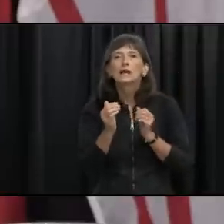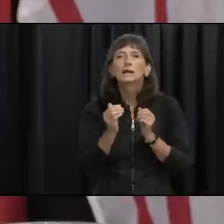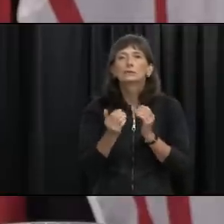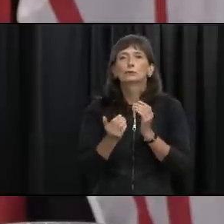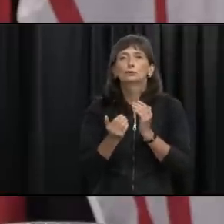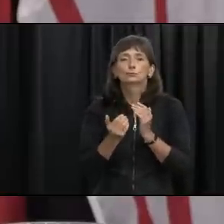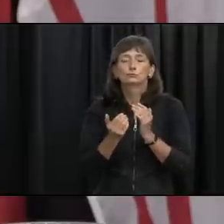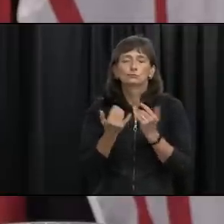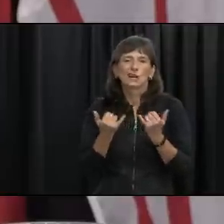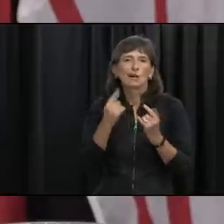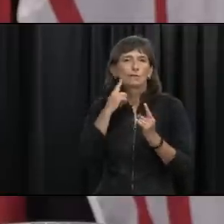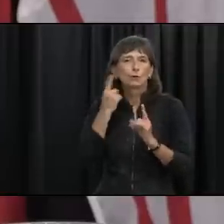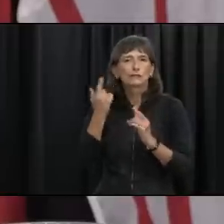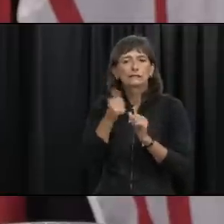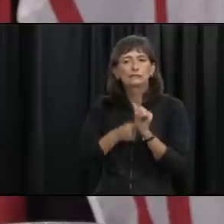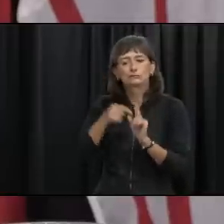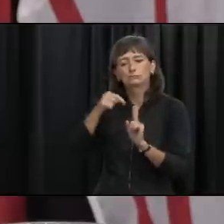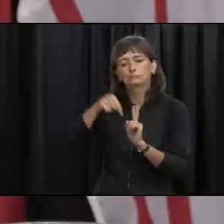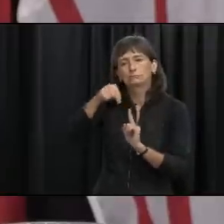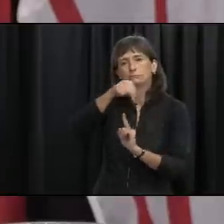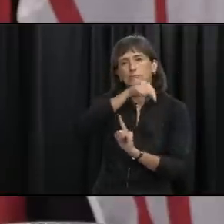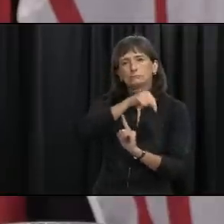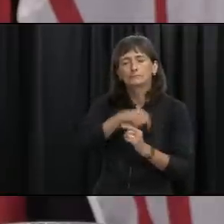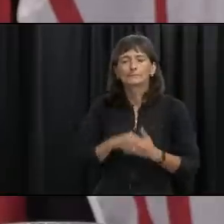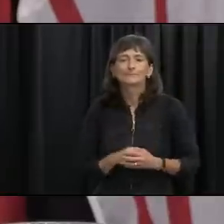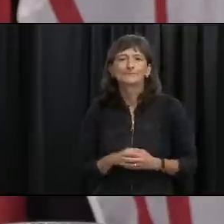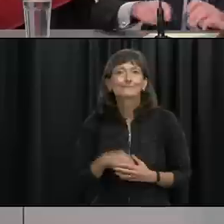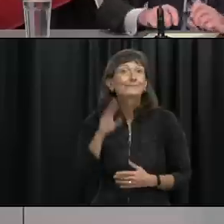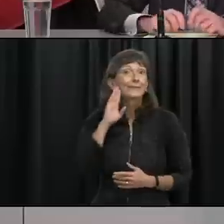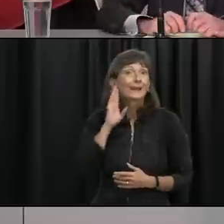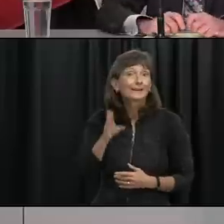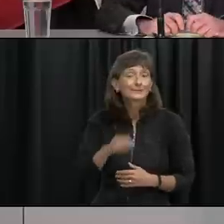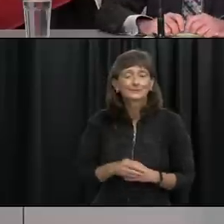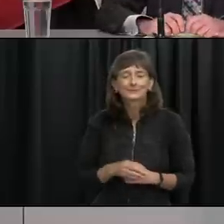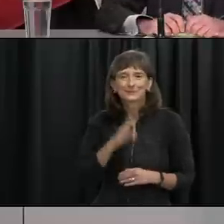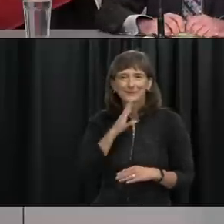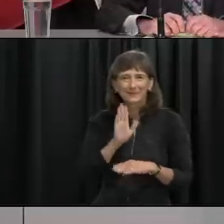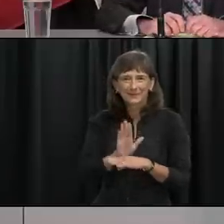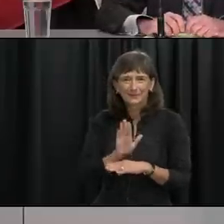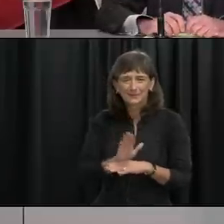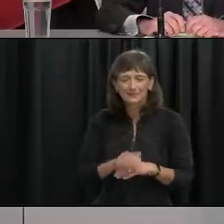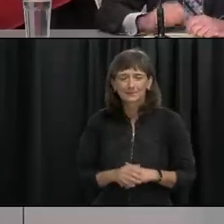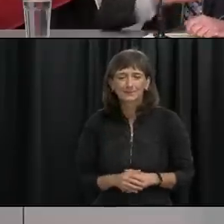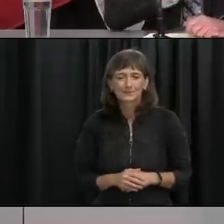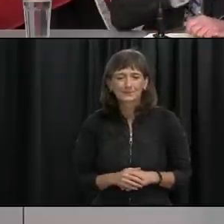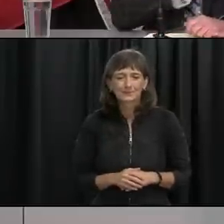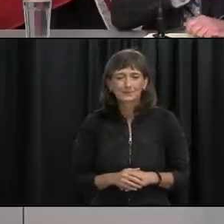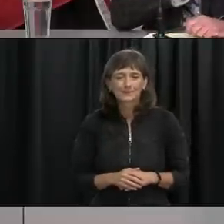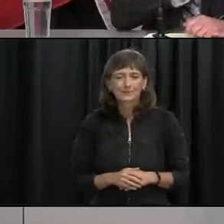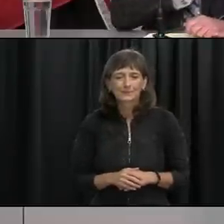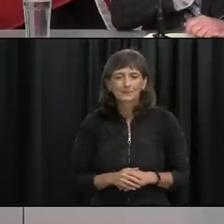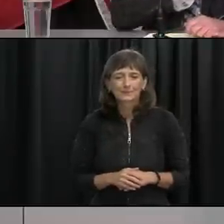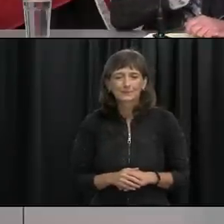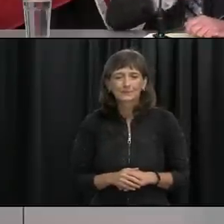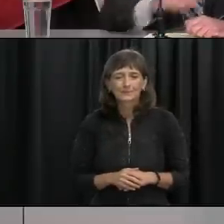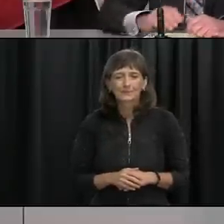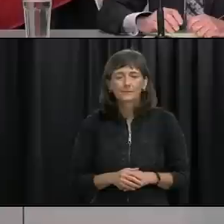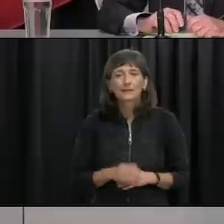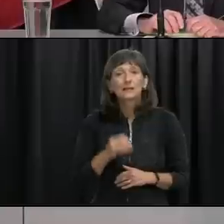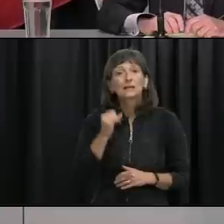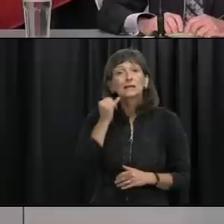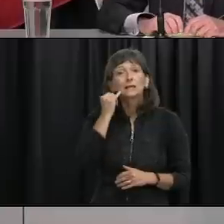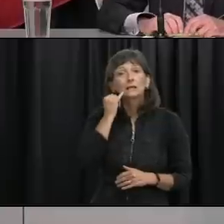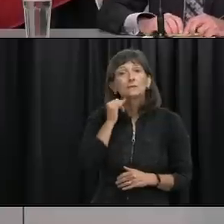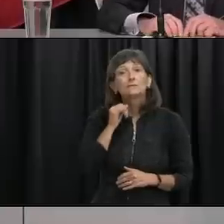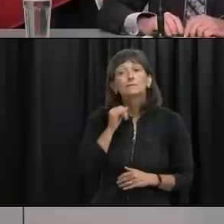tracing. So, Dr. Sevier. Oh, hi and good afternoon and so first off I'd like to say that if you